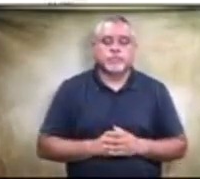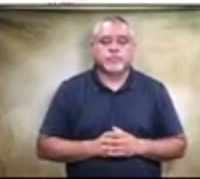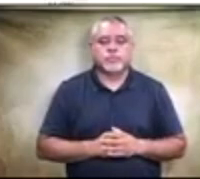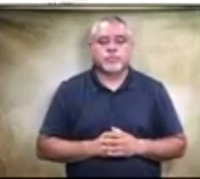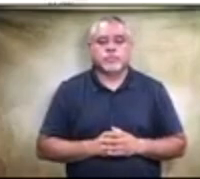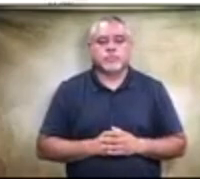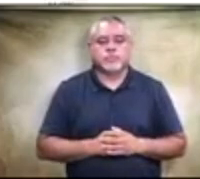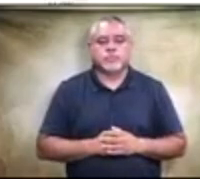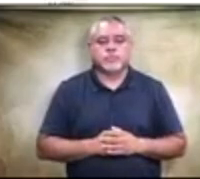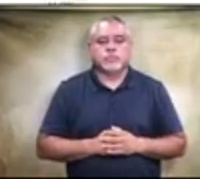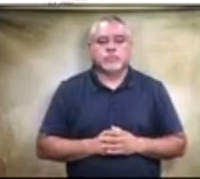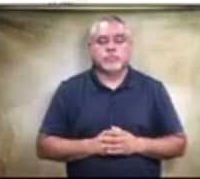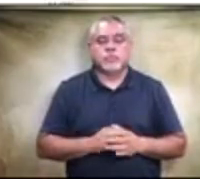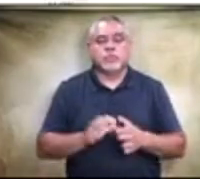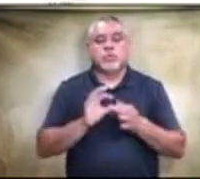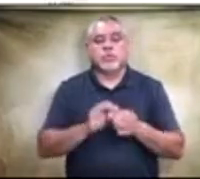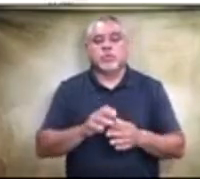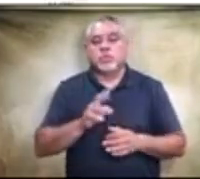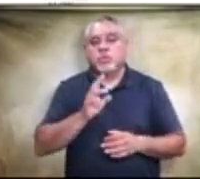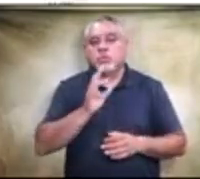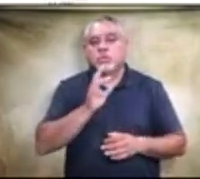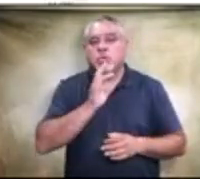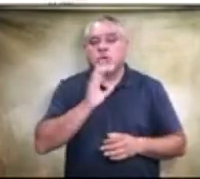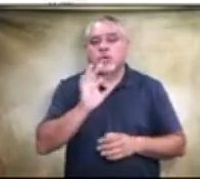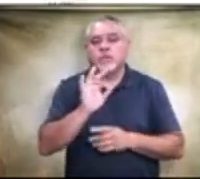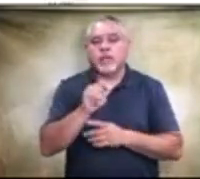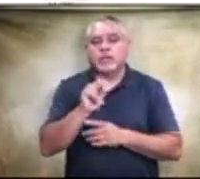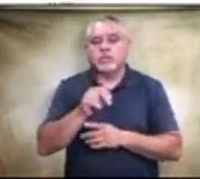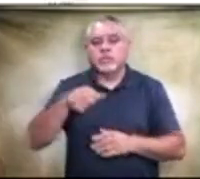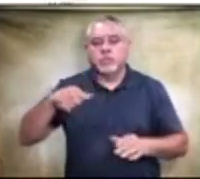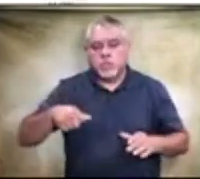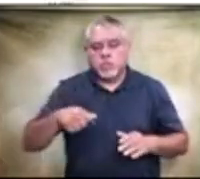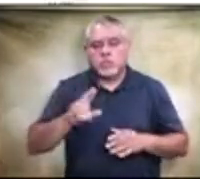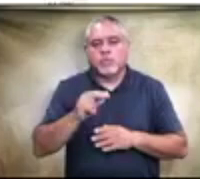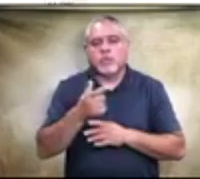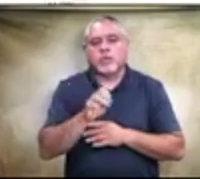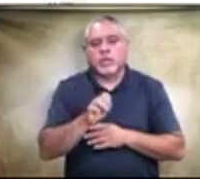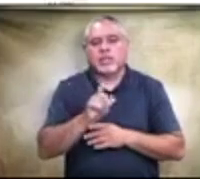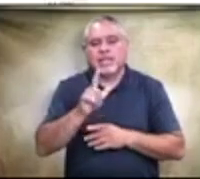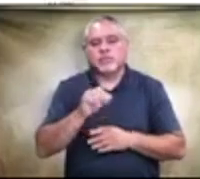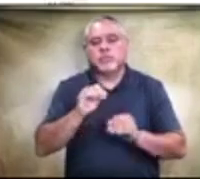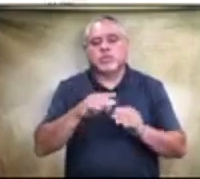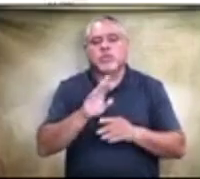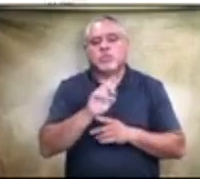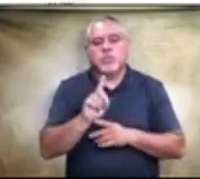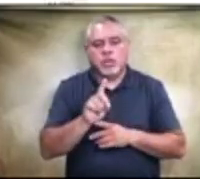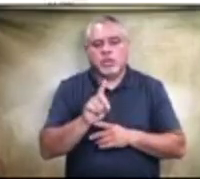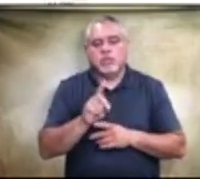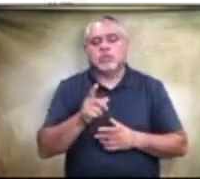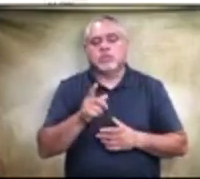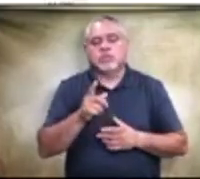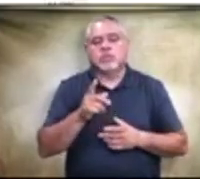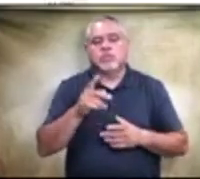With regard to the water fountain upgrades, that is placed in the bond. There's a place in the bond for